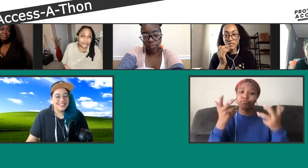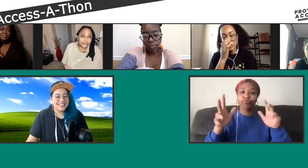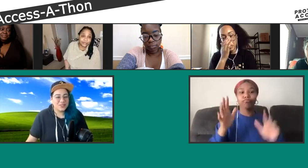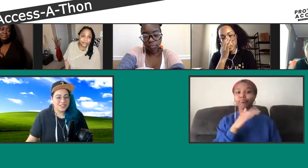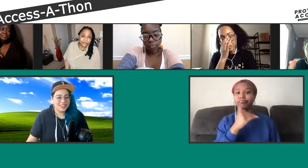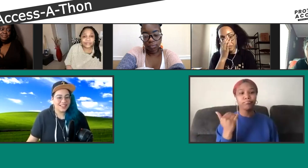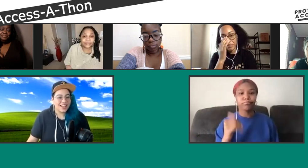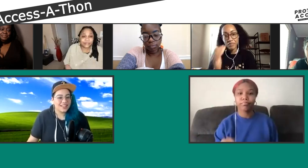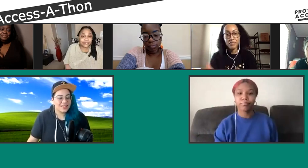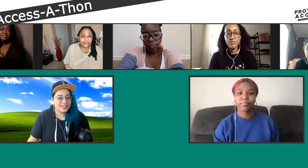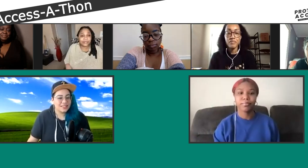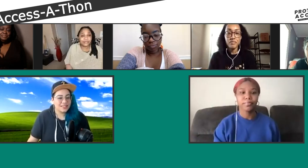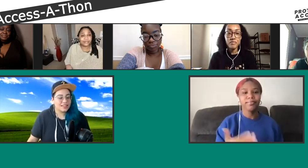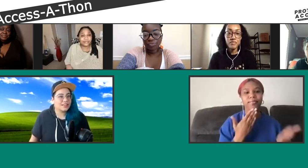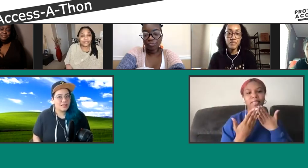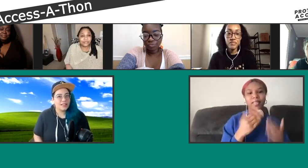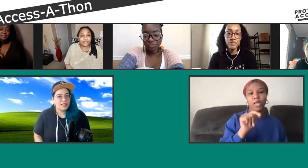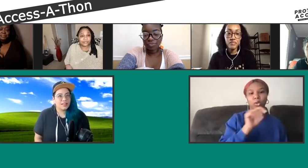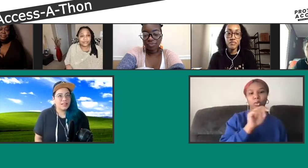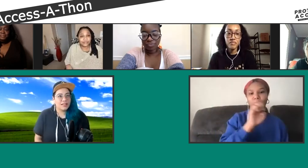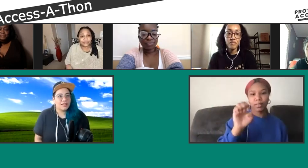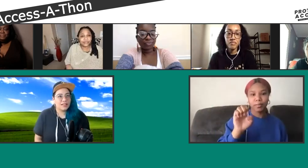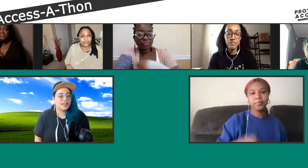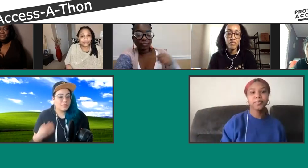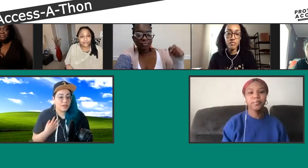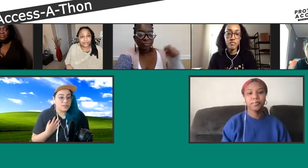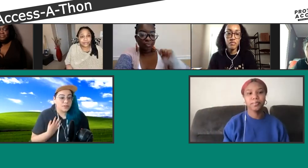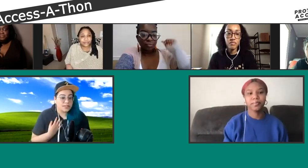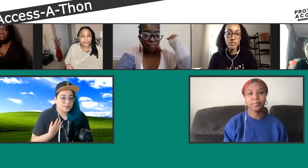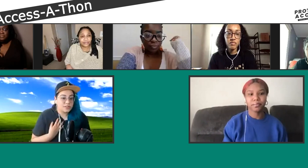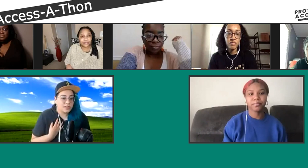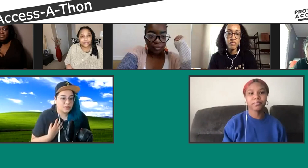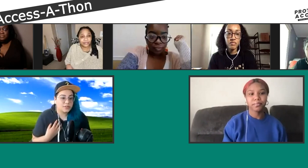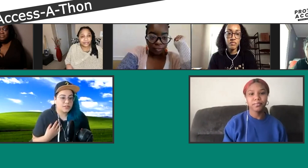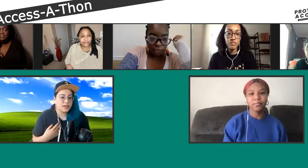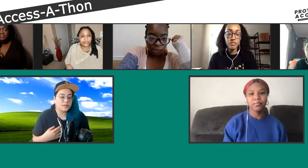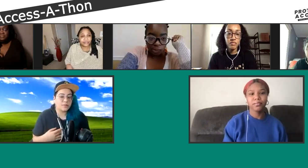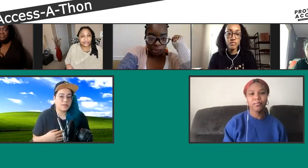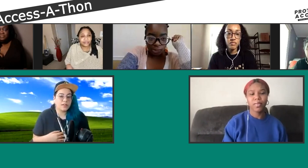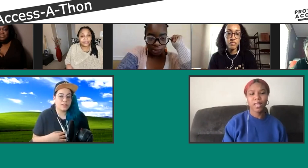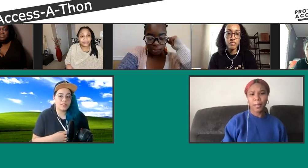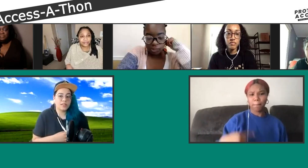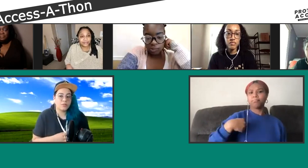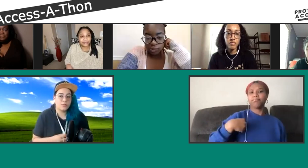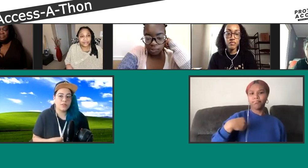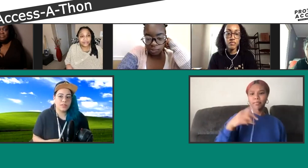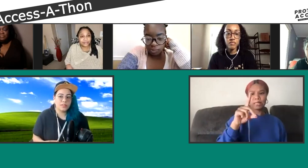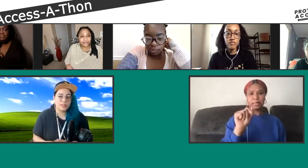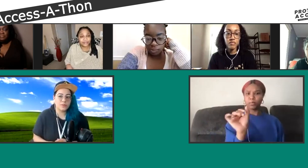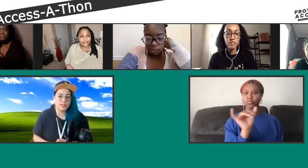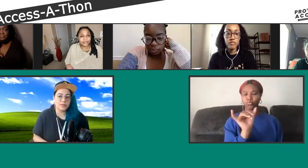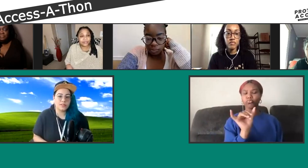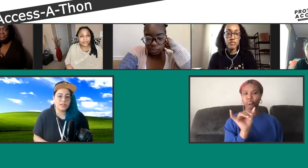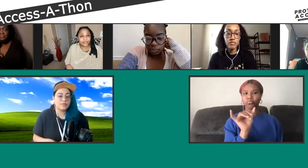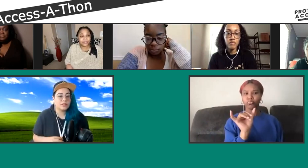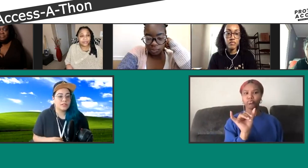Thank you, T. I think I am also myself disabled. And I think one thing that